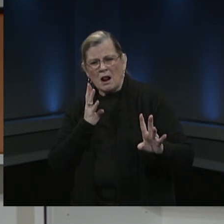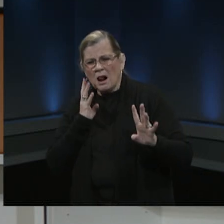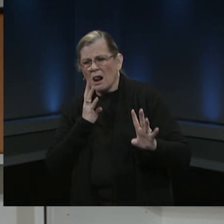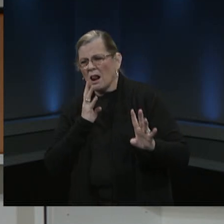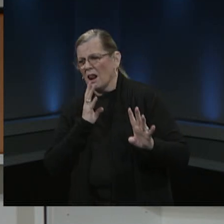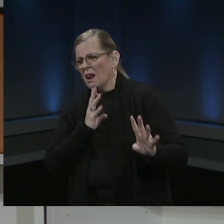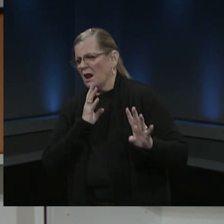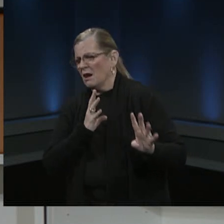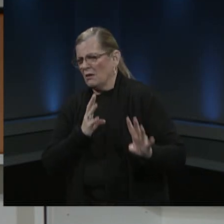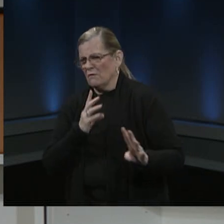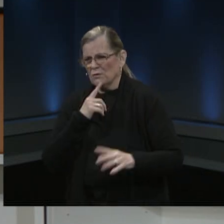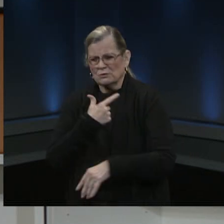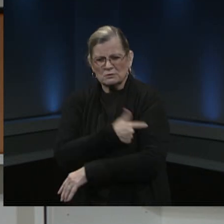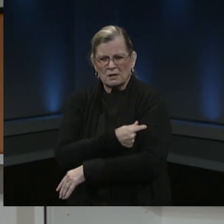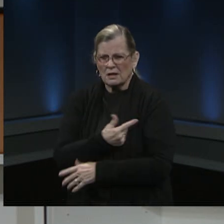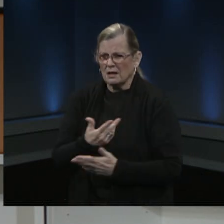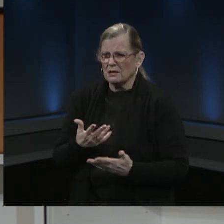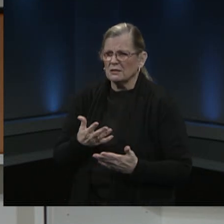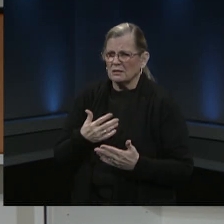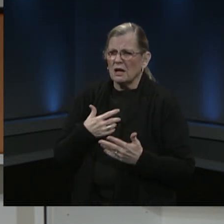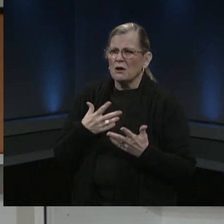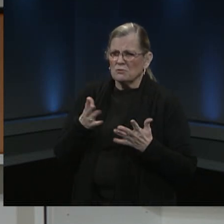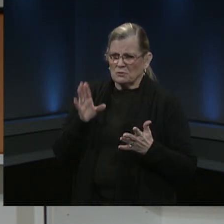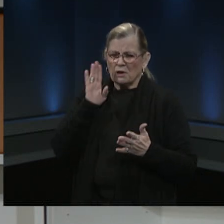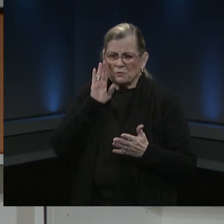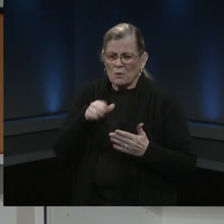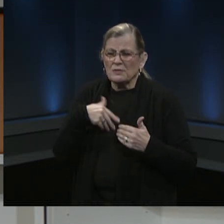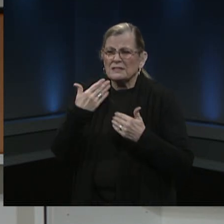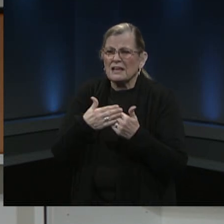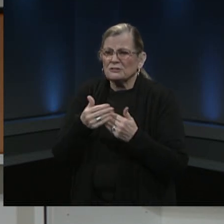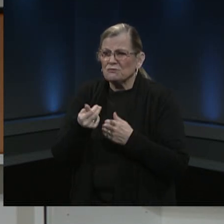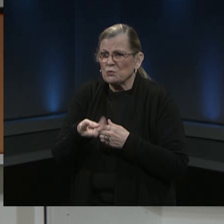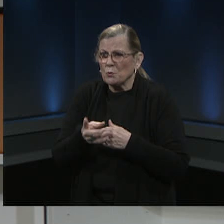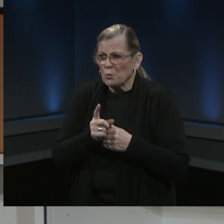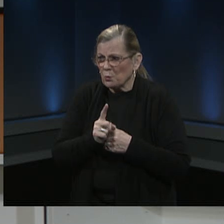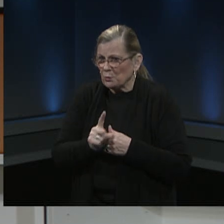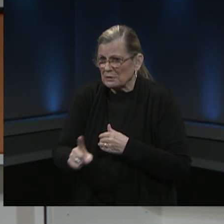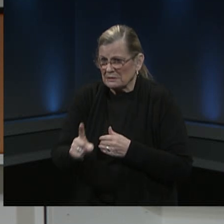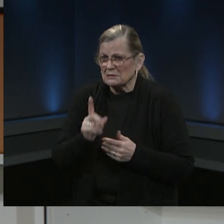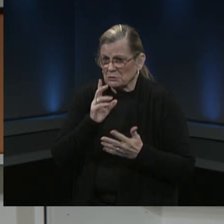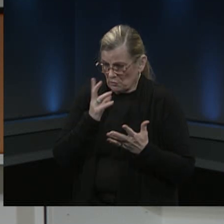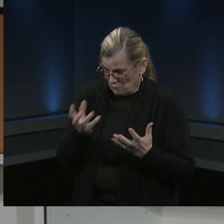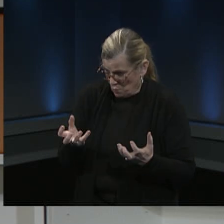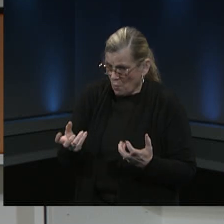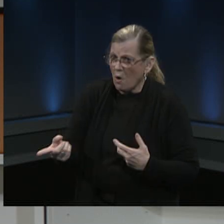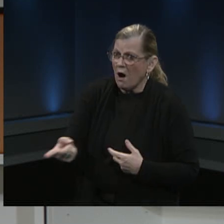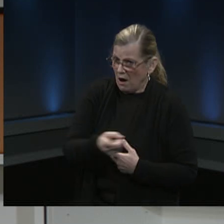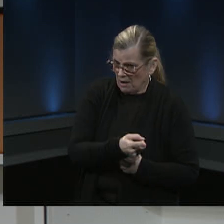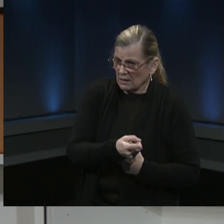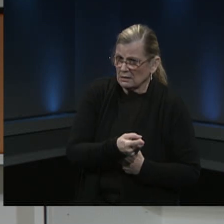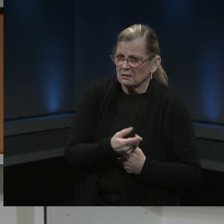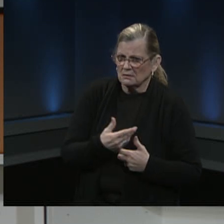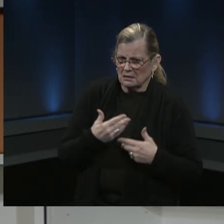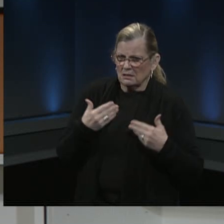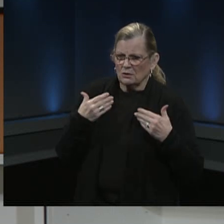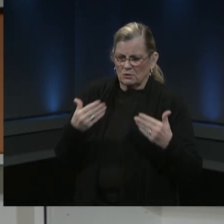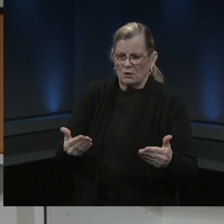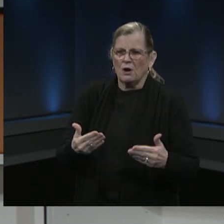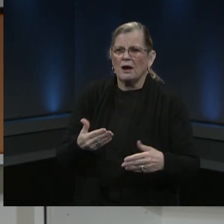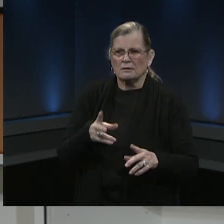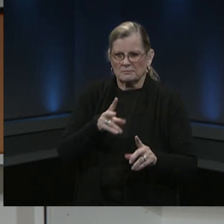few weeks everybody who wants to be vaccinated in fairfax county public schools as an employee